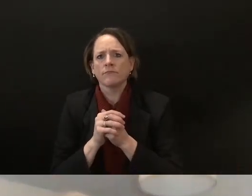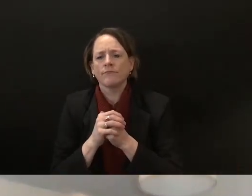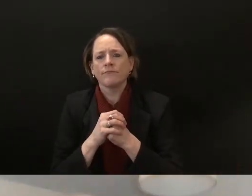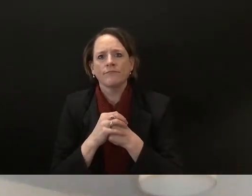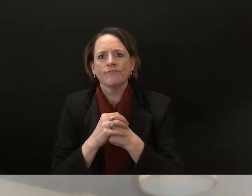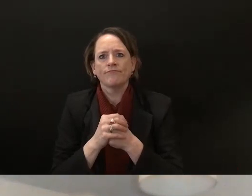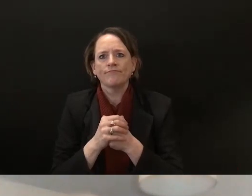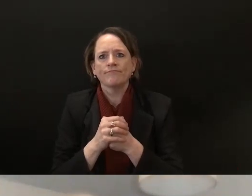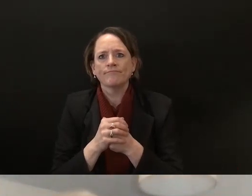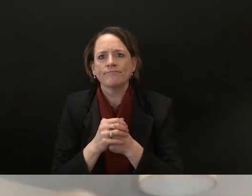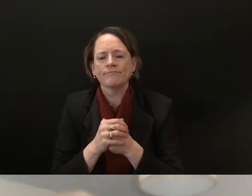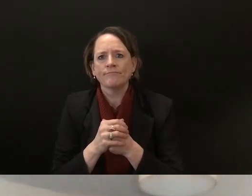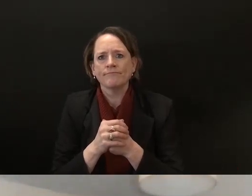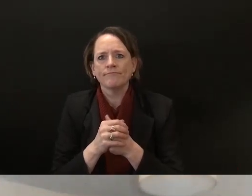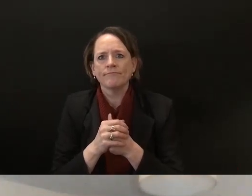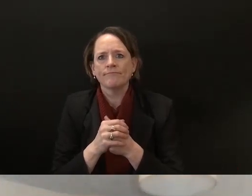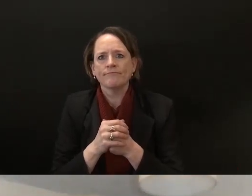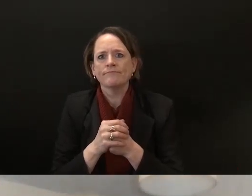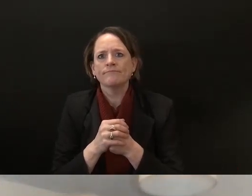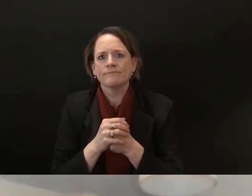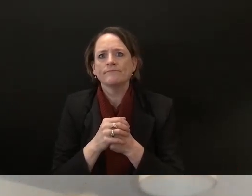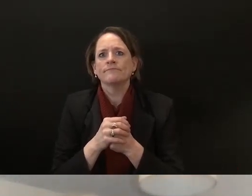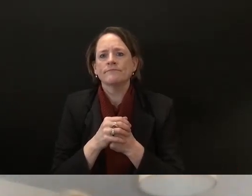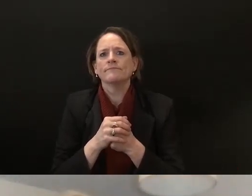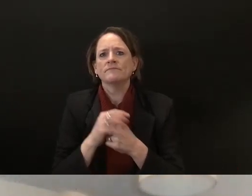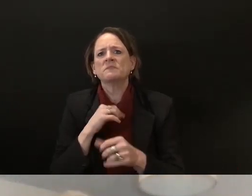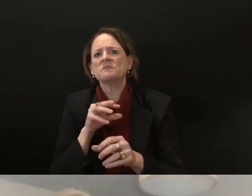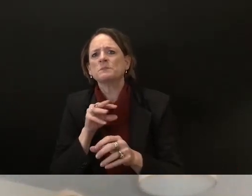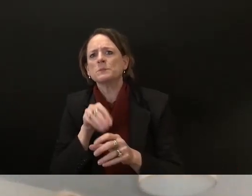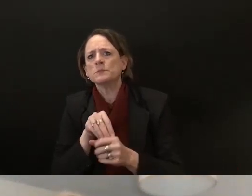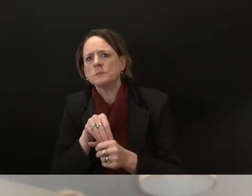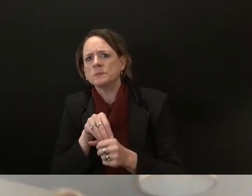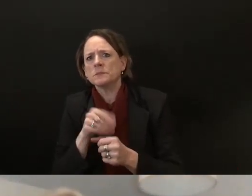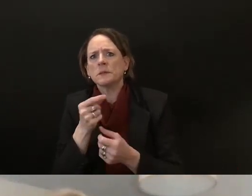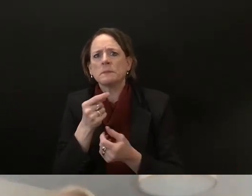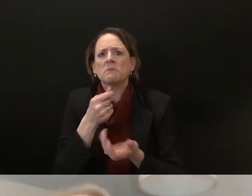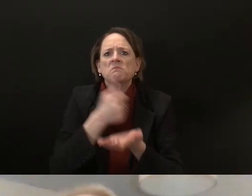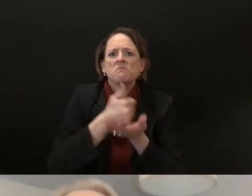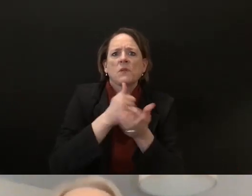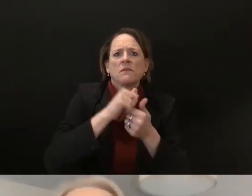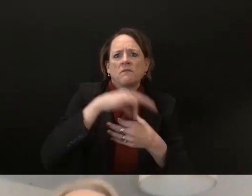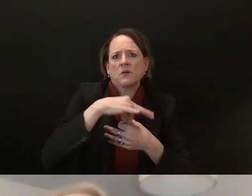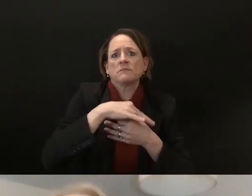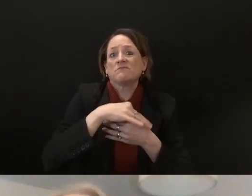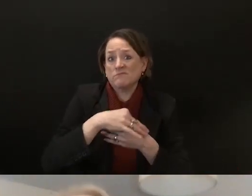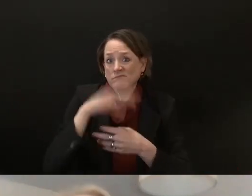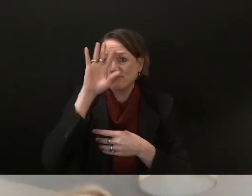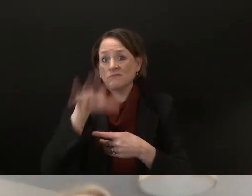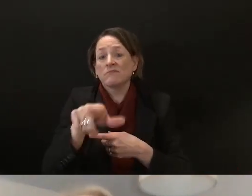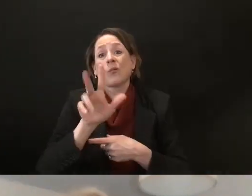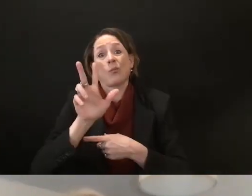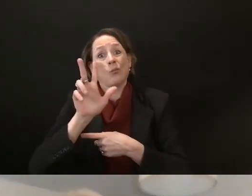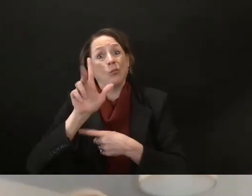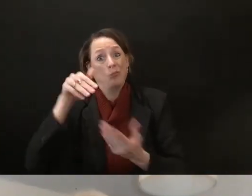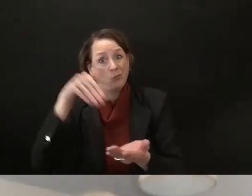there are over 23 000 new voters that we were able to register in the city of milwaukee alone uh in a couple of